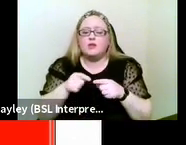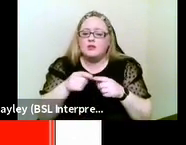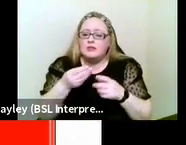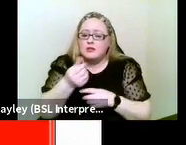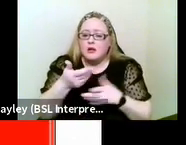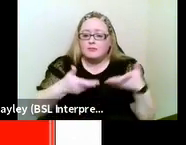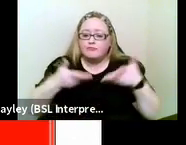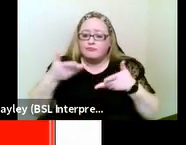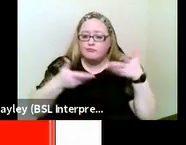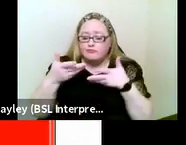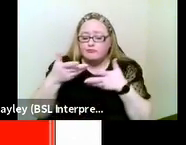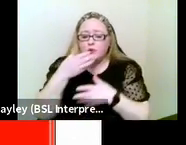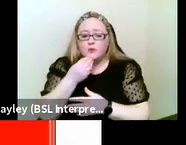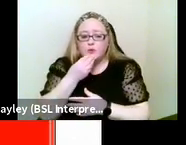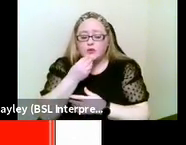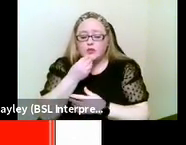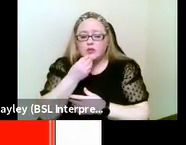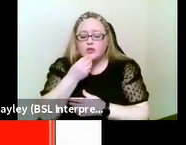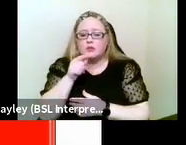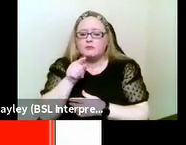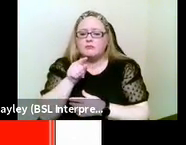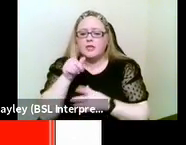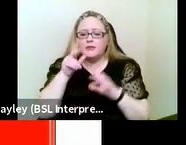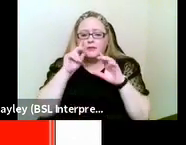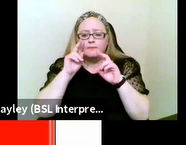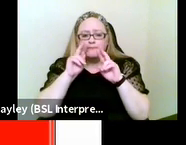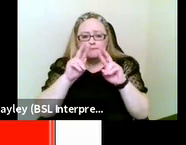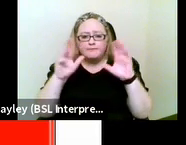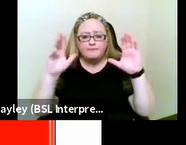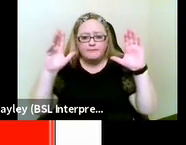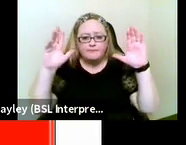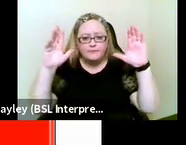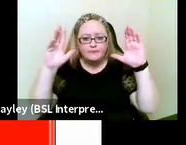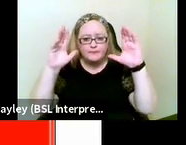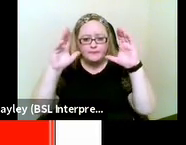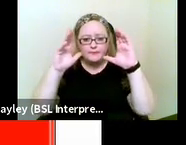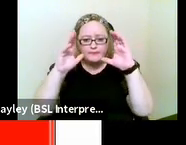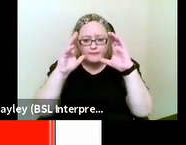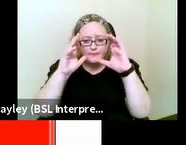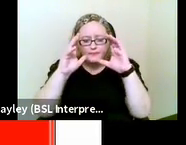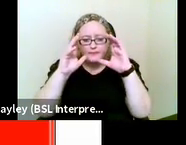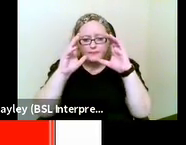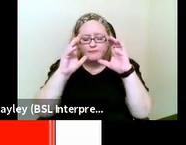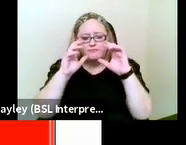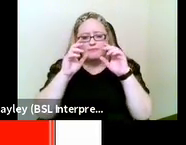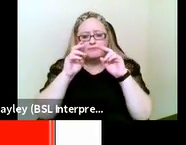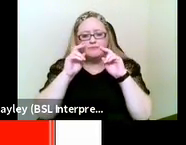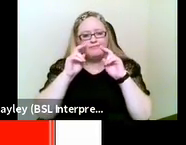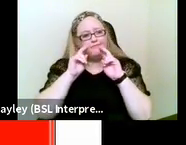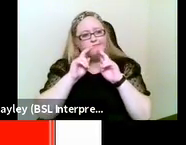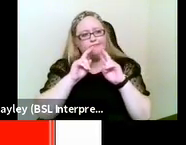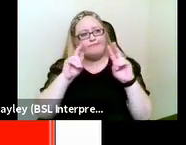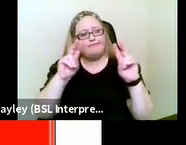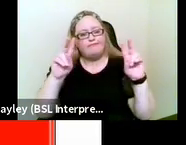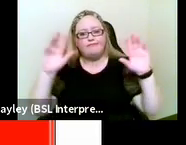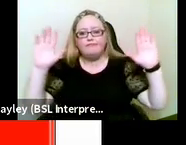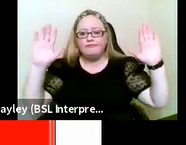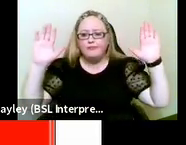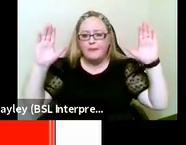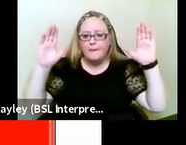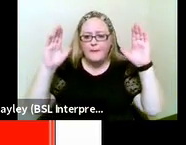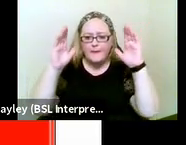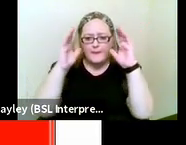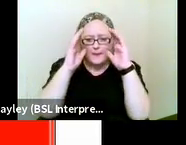but their visual acuity, their visual field, I beg your pardon, not their acuity, their visual field is reduced.